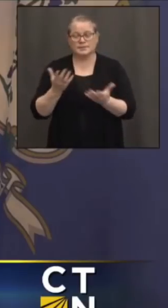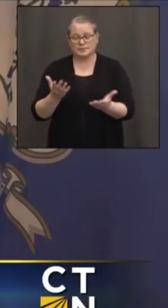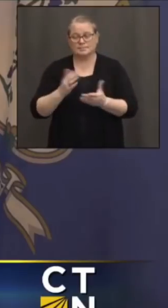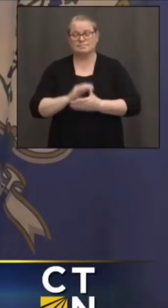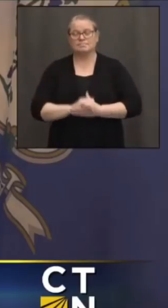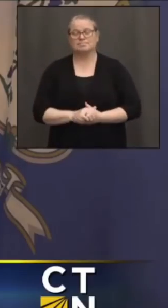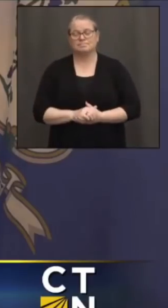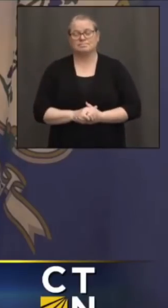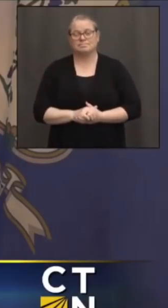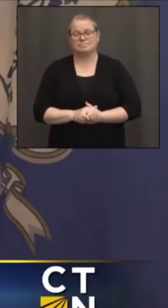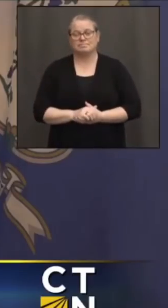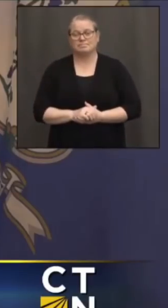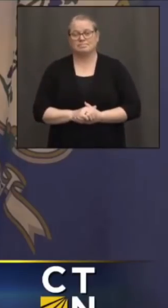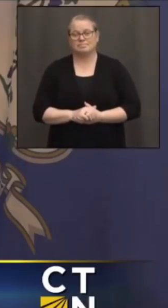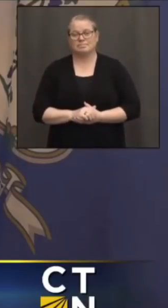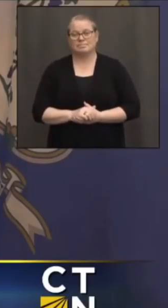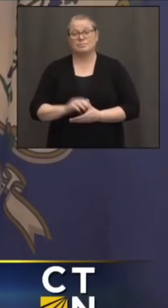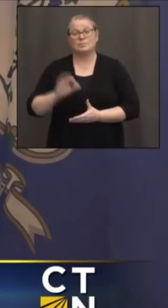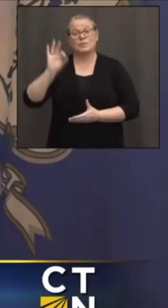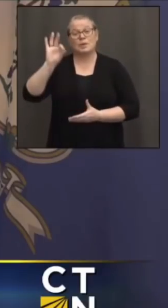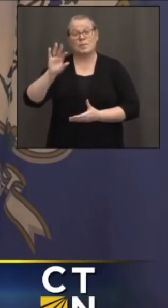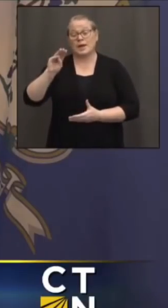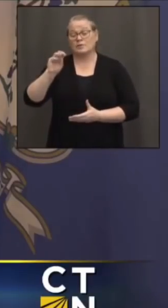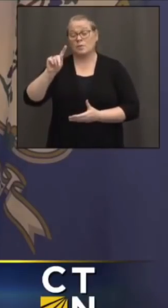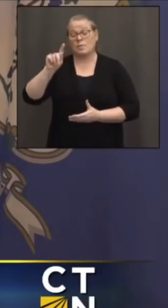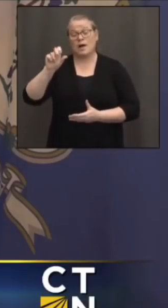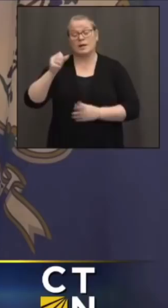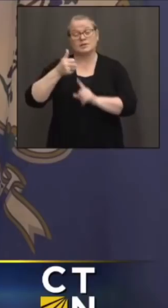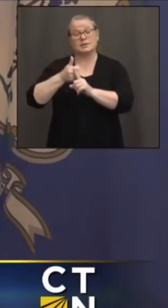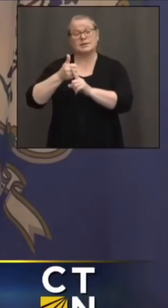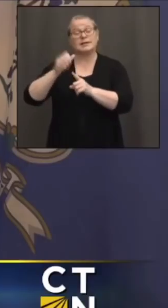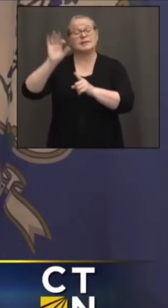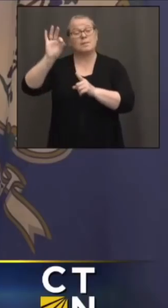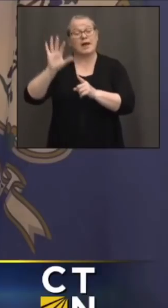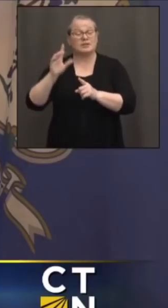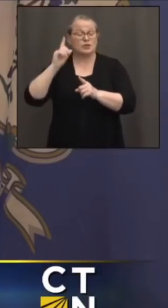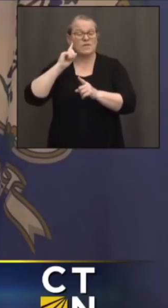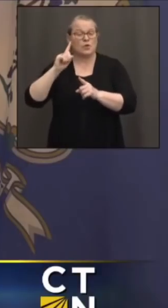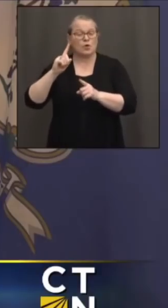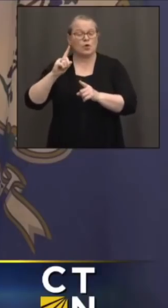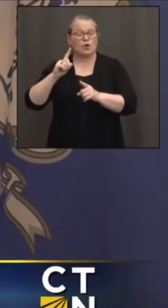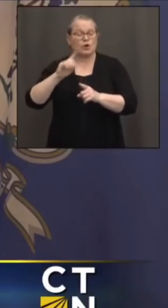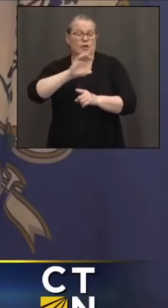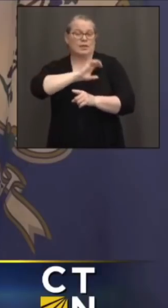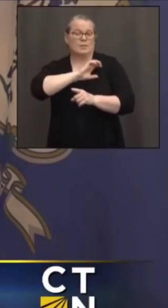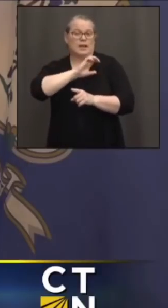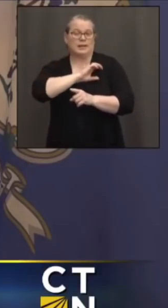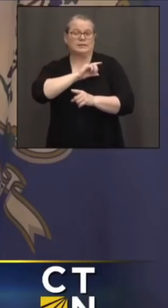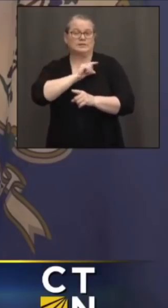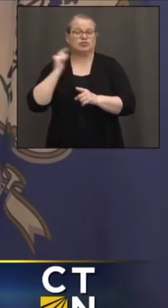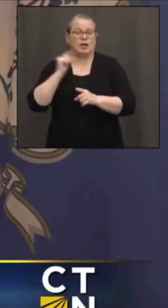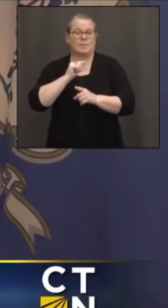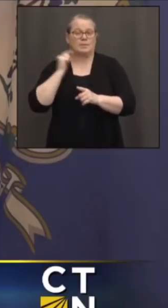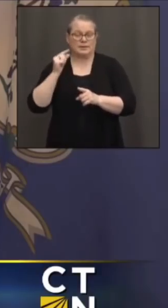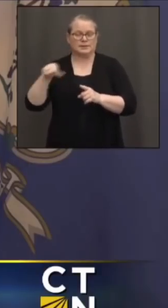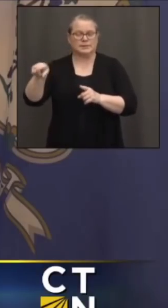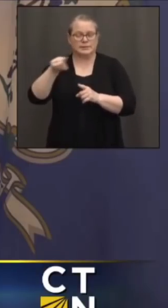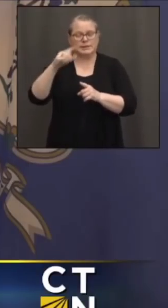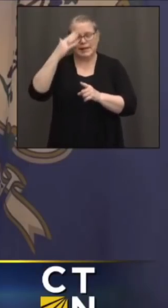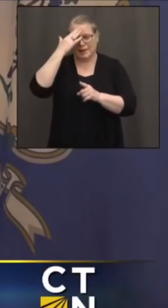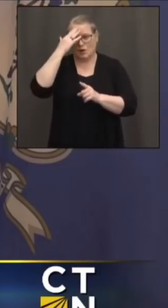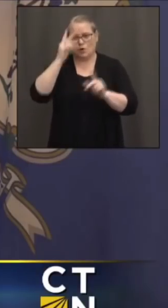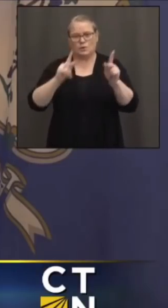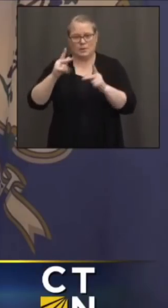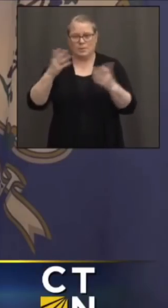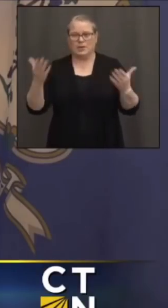Pastor Mons also is a pastor to the police chaplain. He knows how people are grieving across this city and this state.